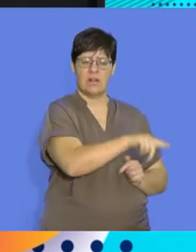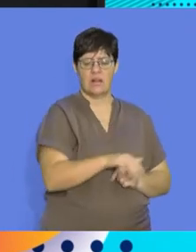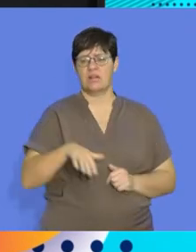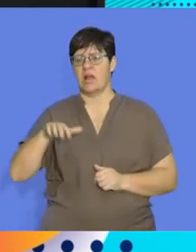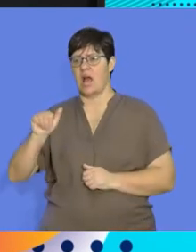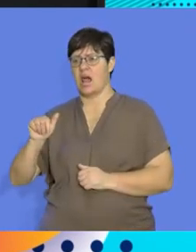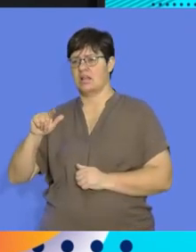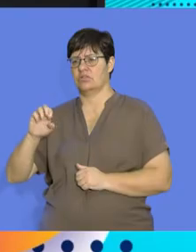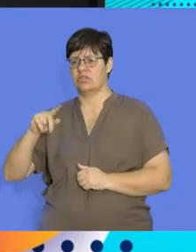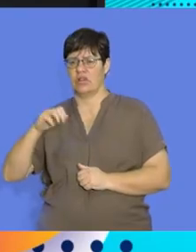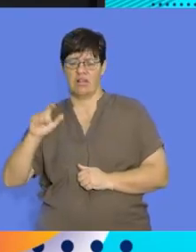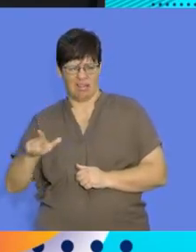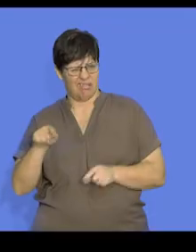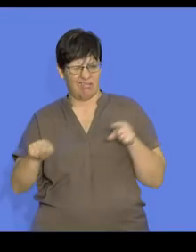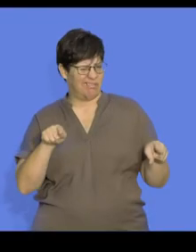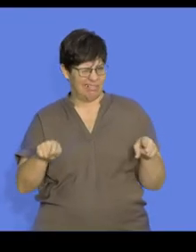altricial development.